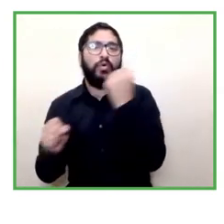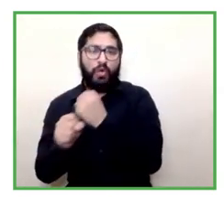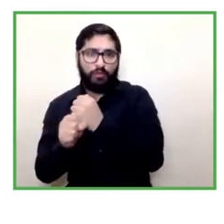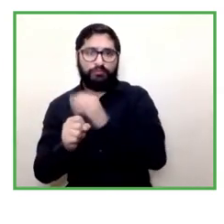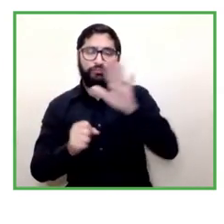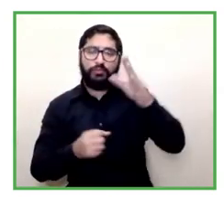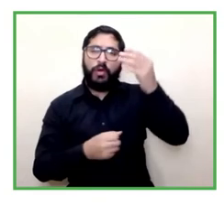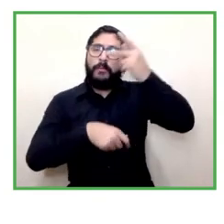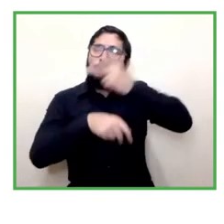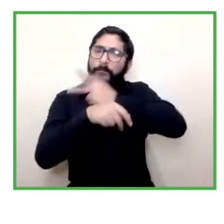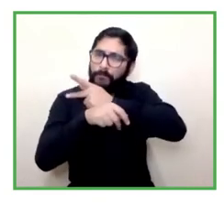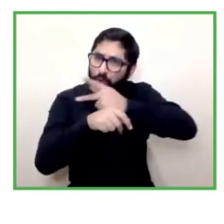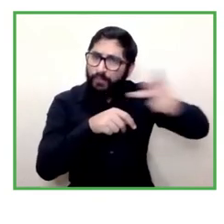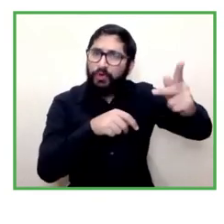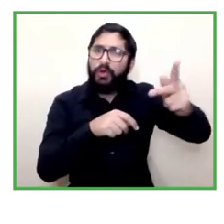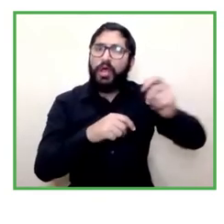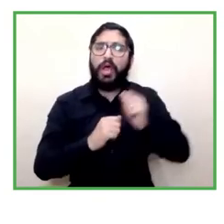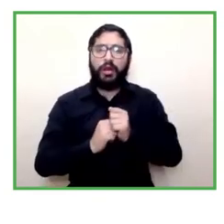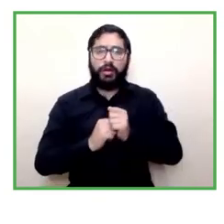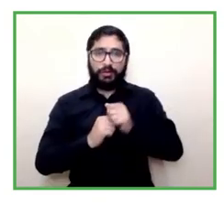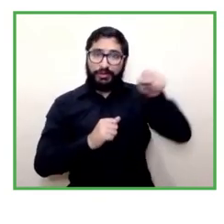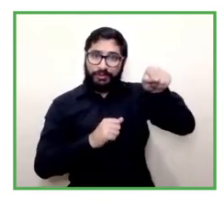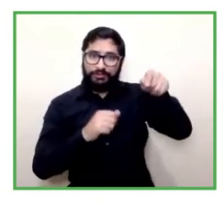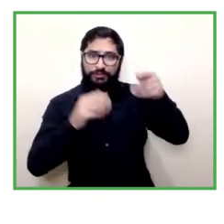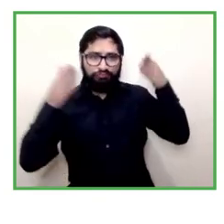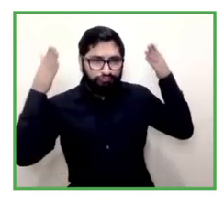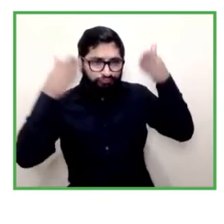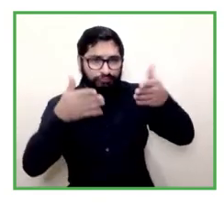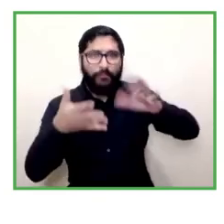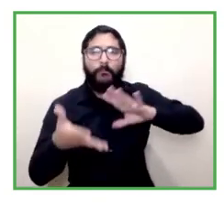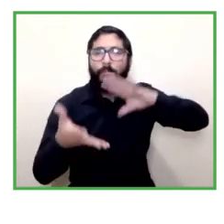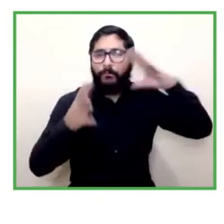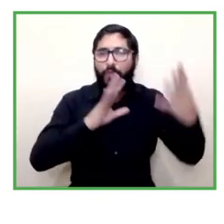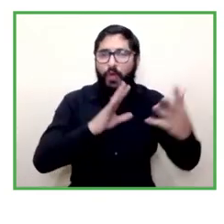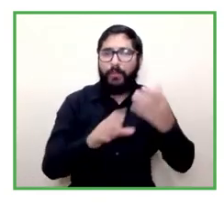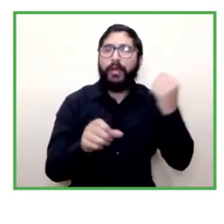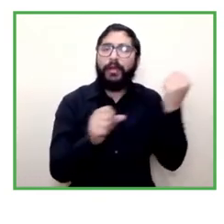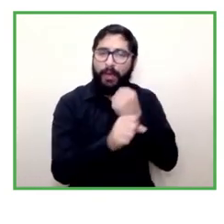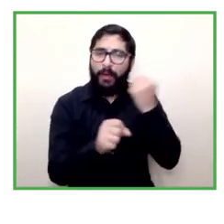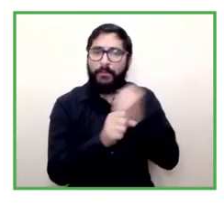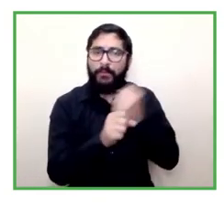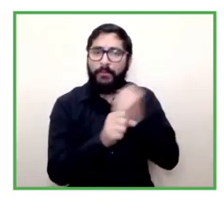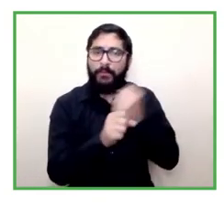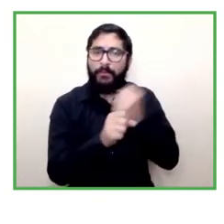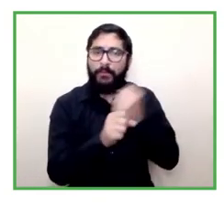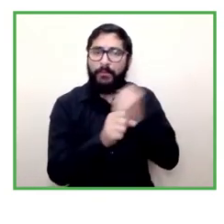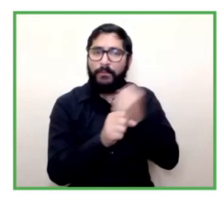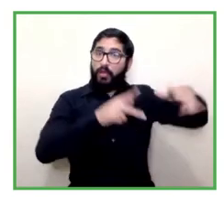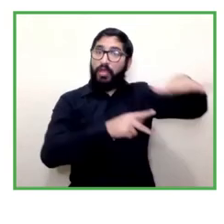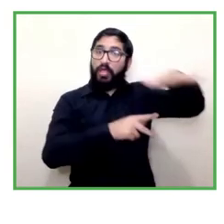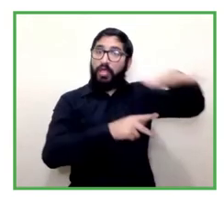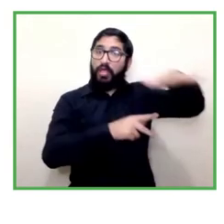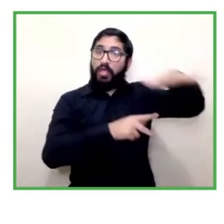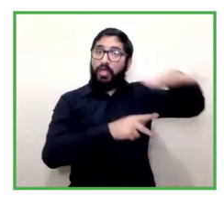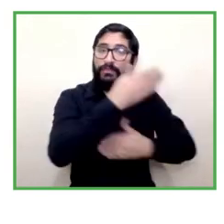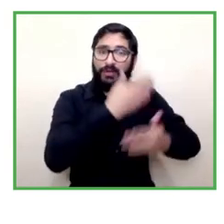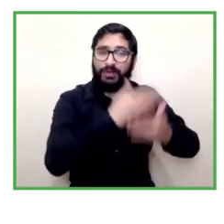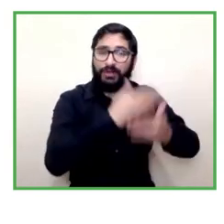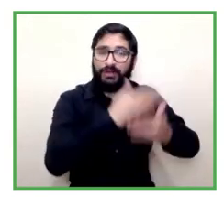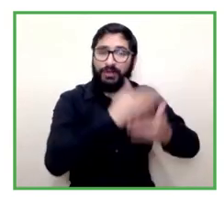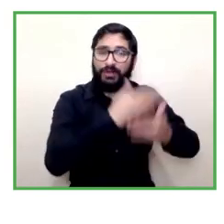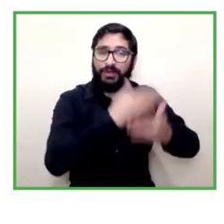collar jobs professional like jobs and for people with disabilities that source of employment was